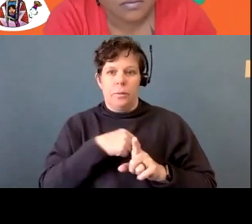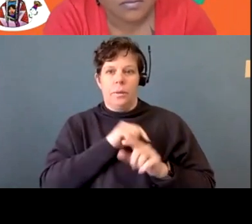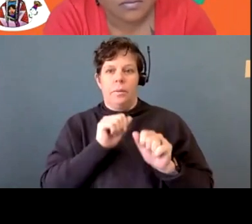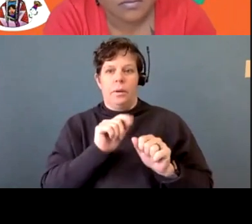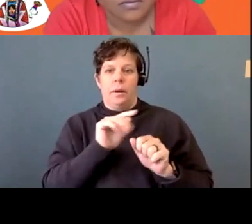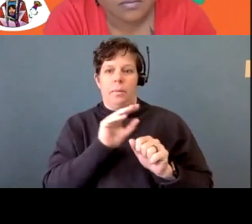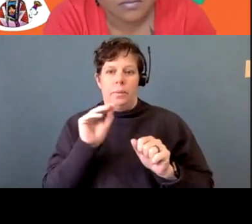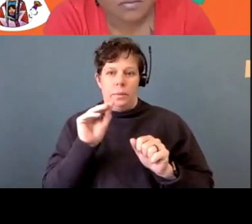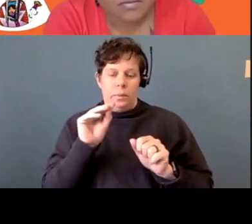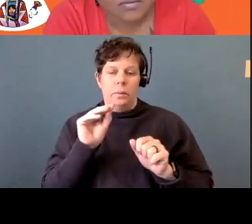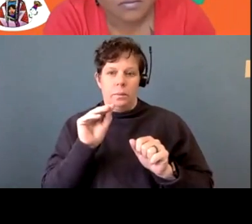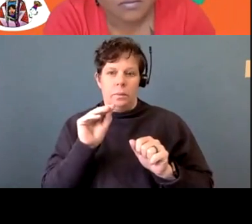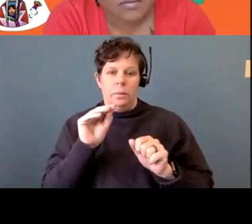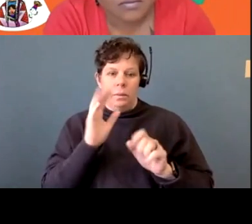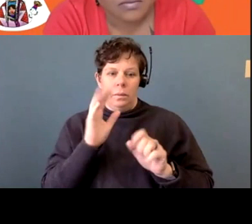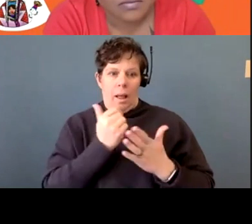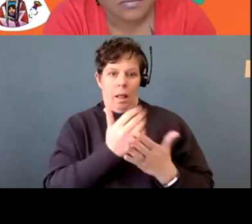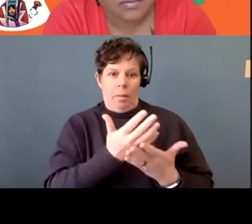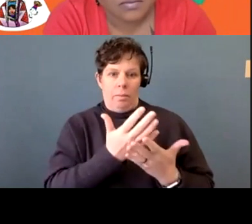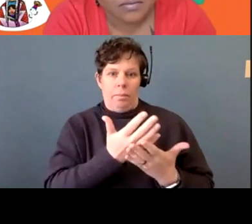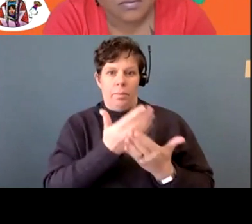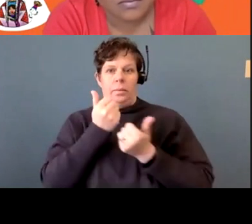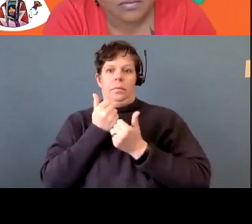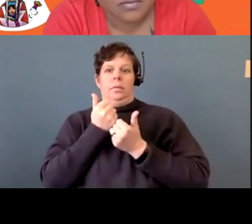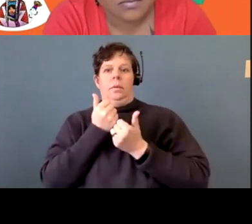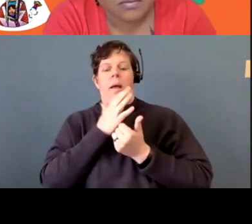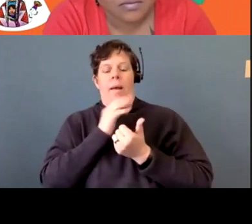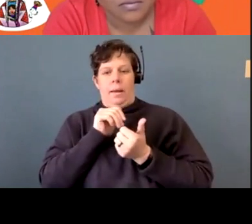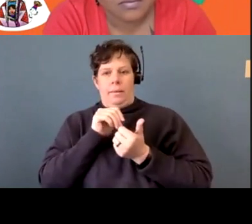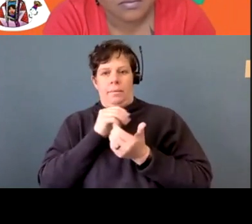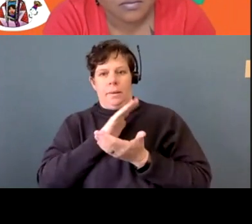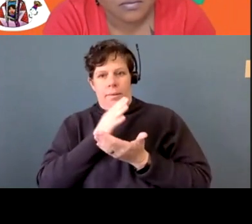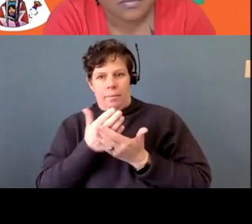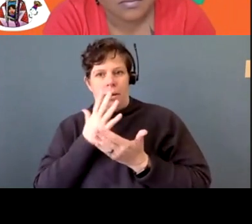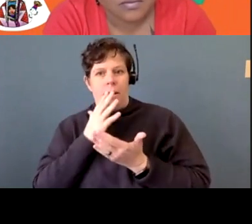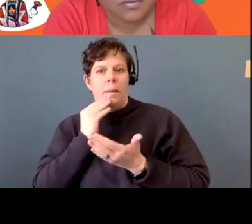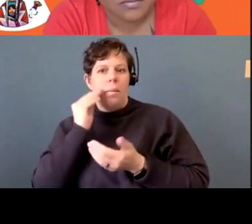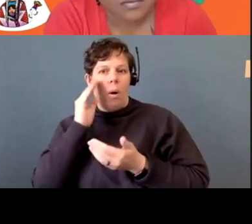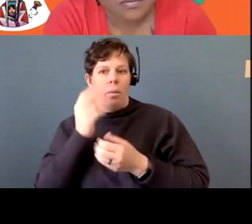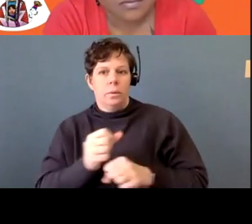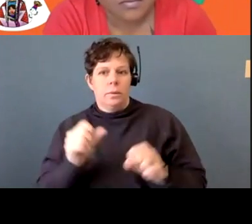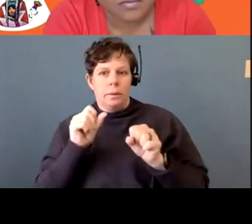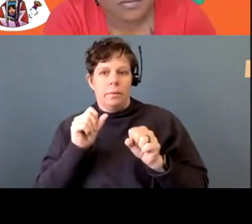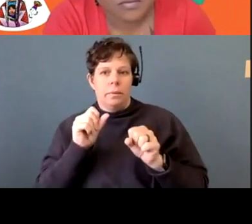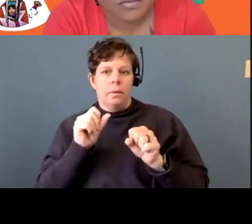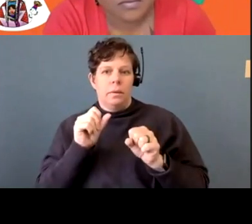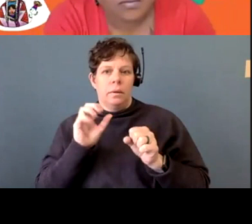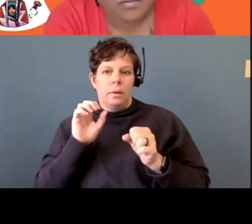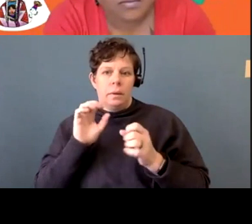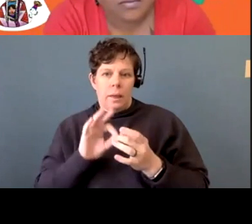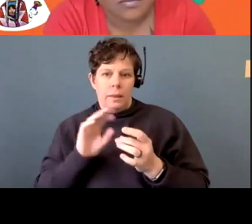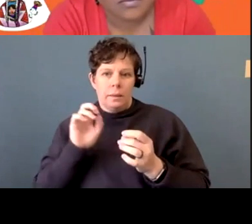remove them, know, send them back home, um, where they're safe, connecting them back with